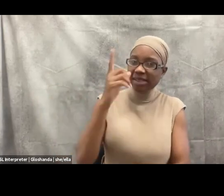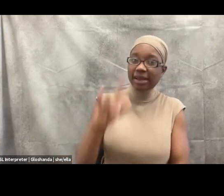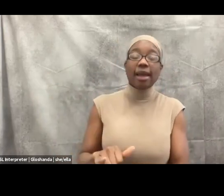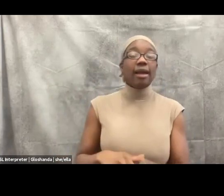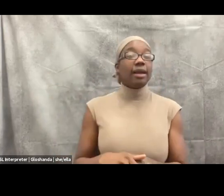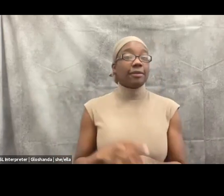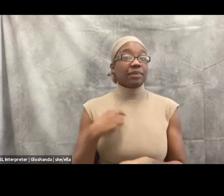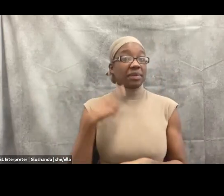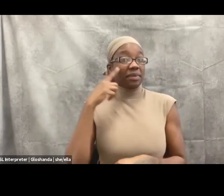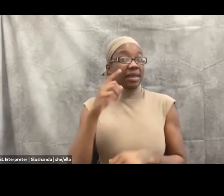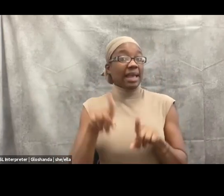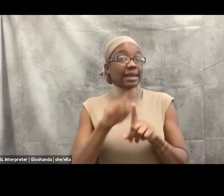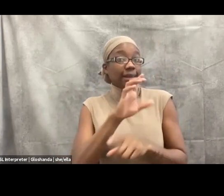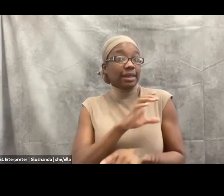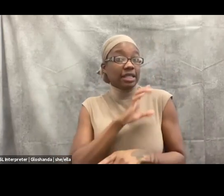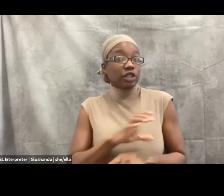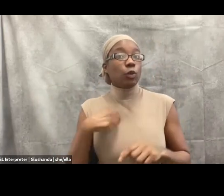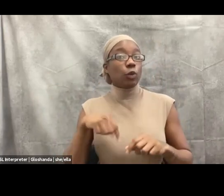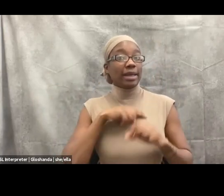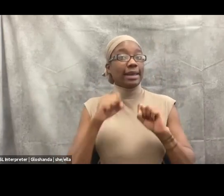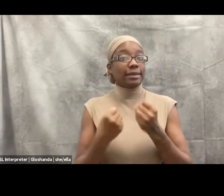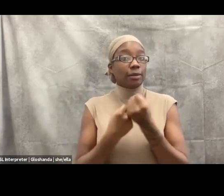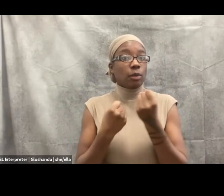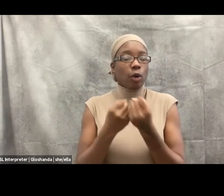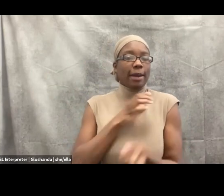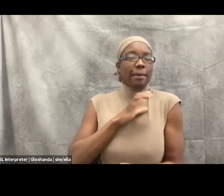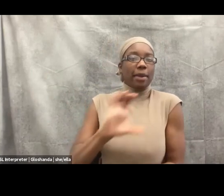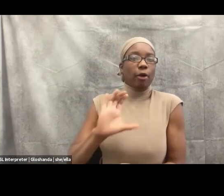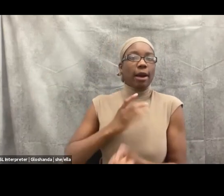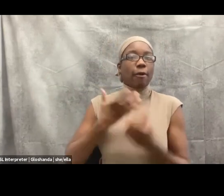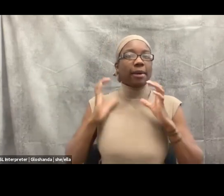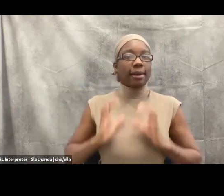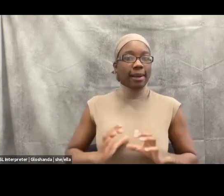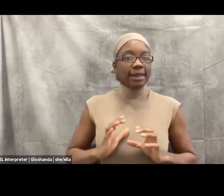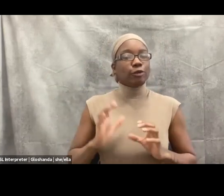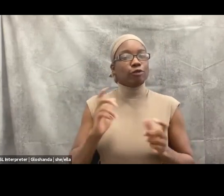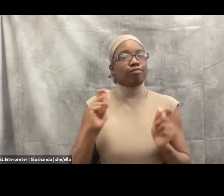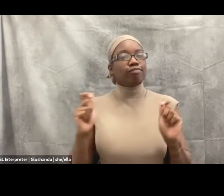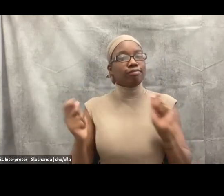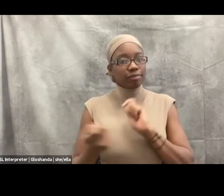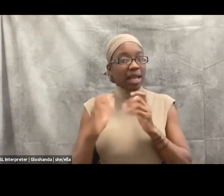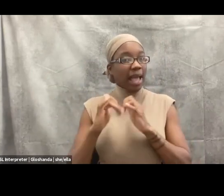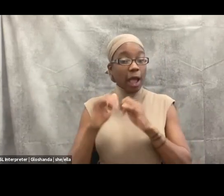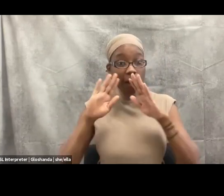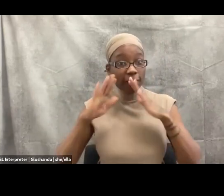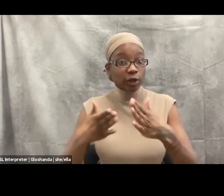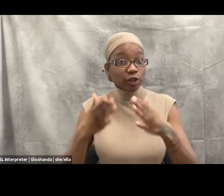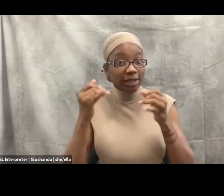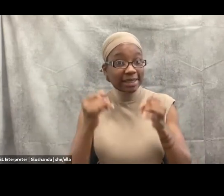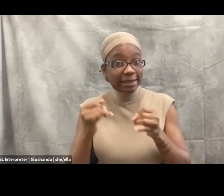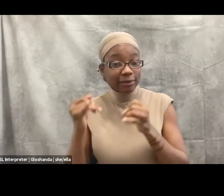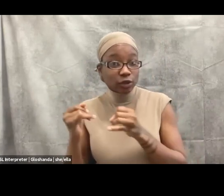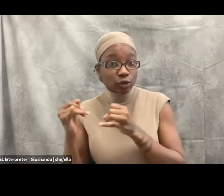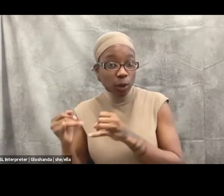changes by focusing on the individual person and the importance of their unique experiences while still a part of their